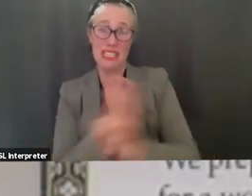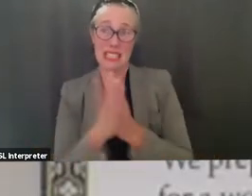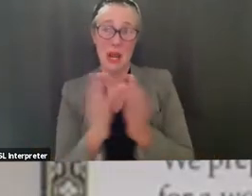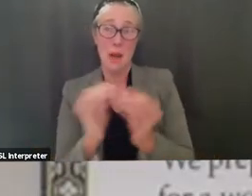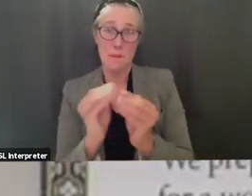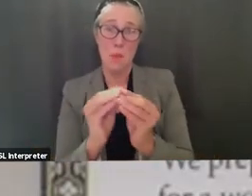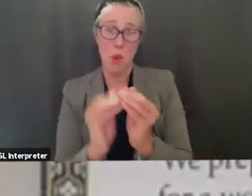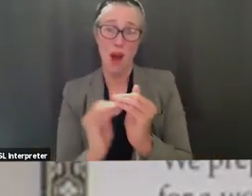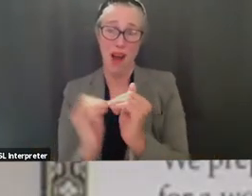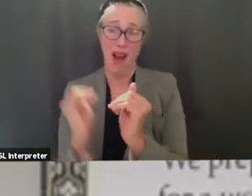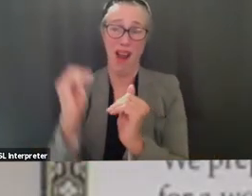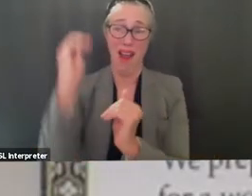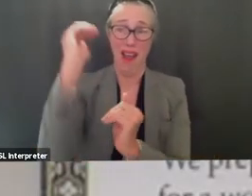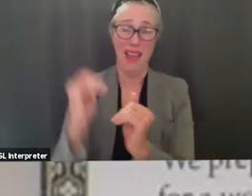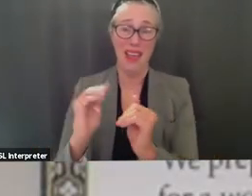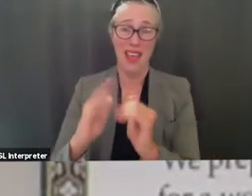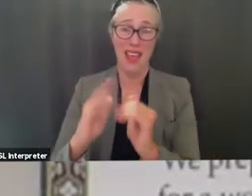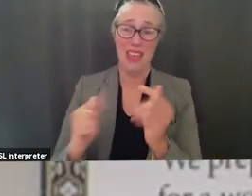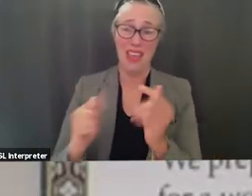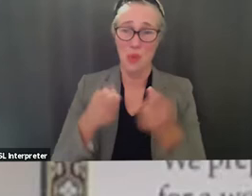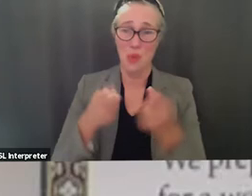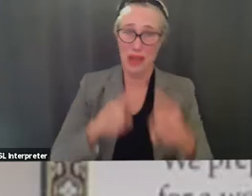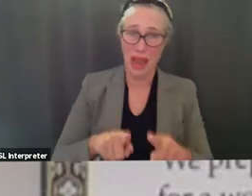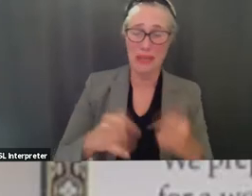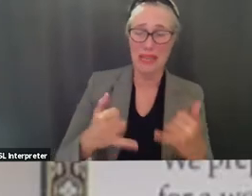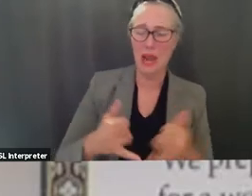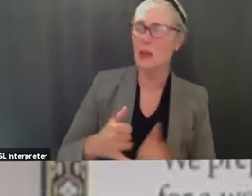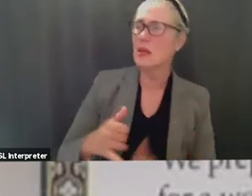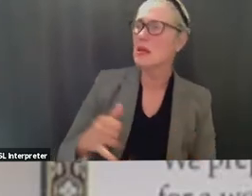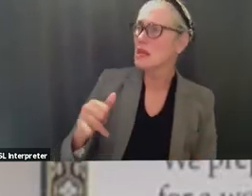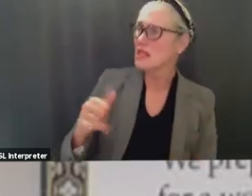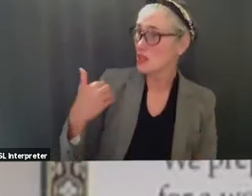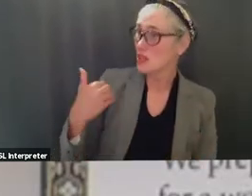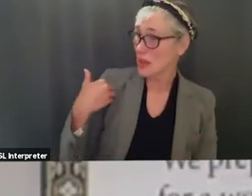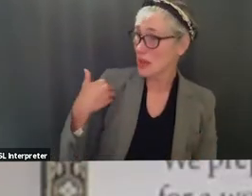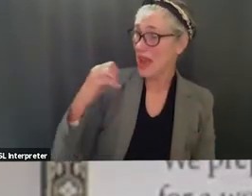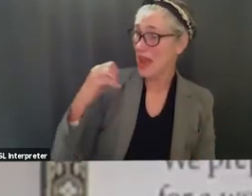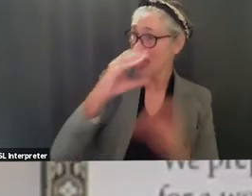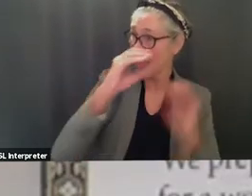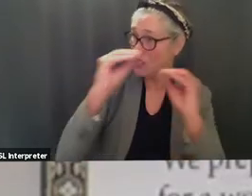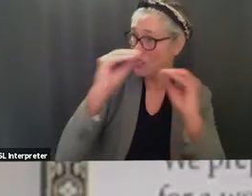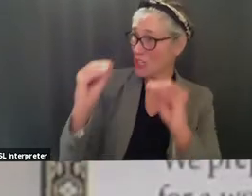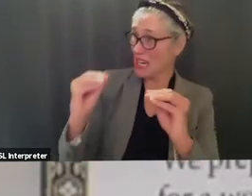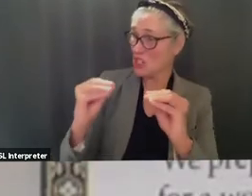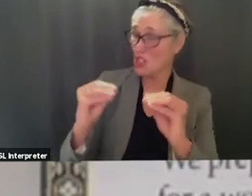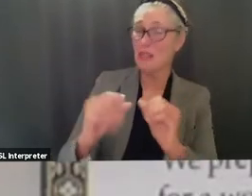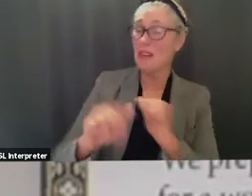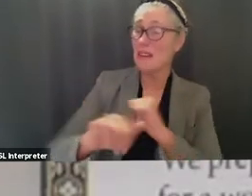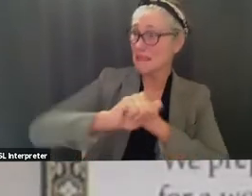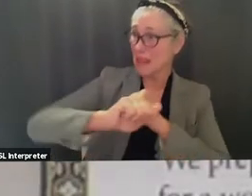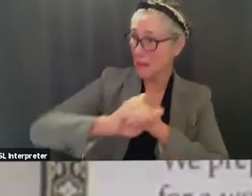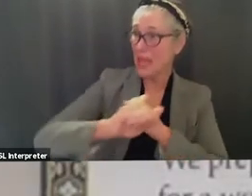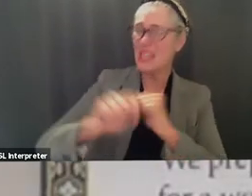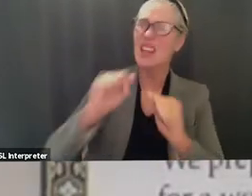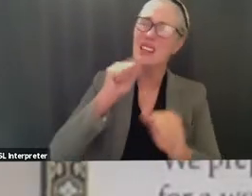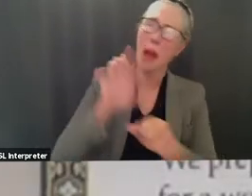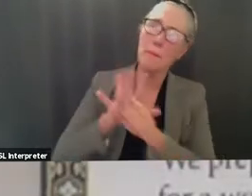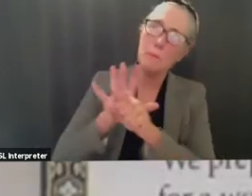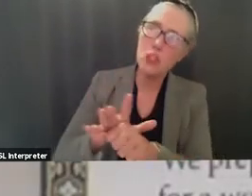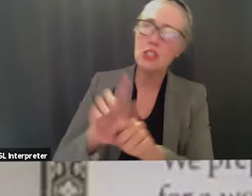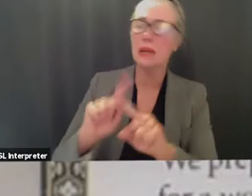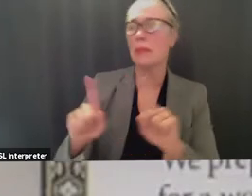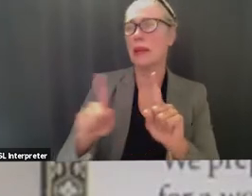thank you for that and and is there like an education campaign that's going out not necessarily pushing but again educating around the vaccination